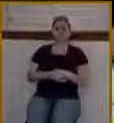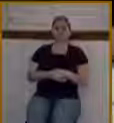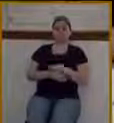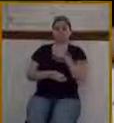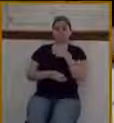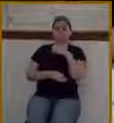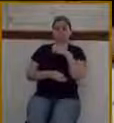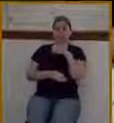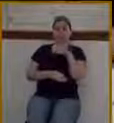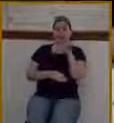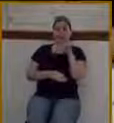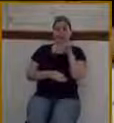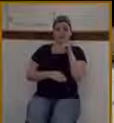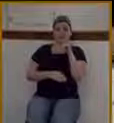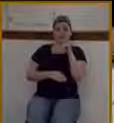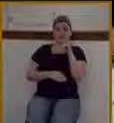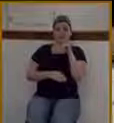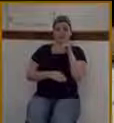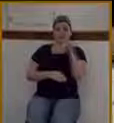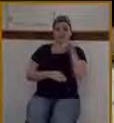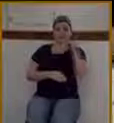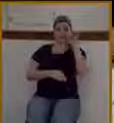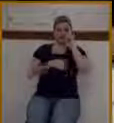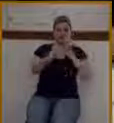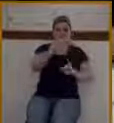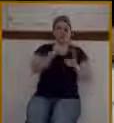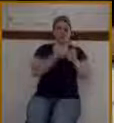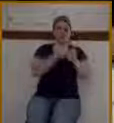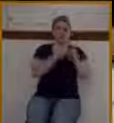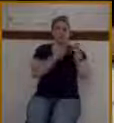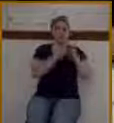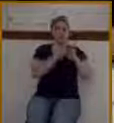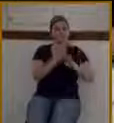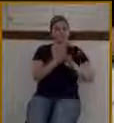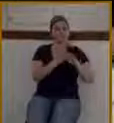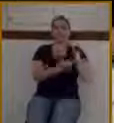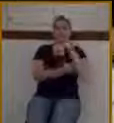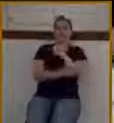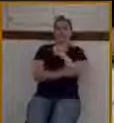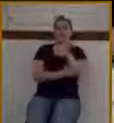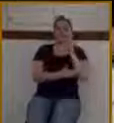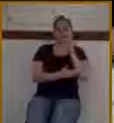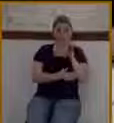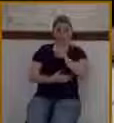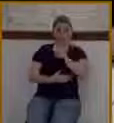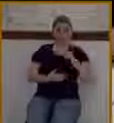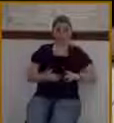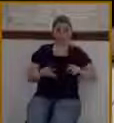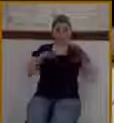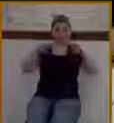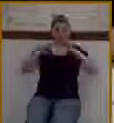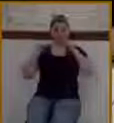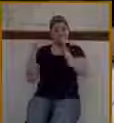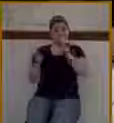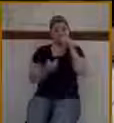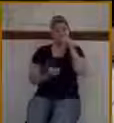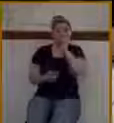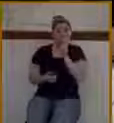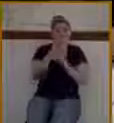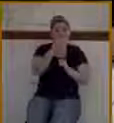the one who would come and bear the sins of the world. Well, the Lord would lay on him the iniquity of us all.